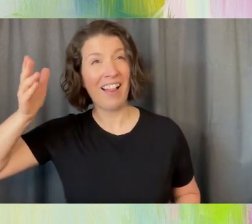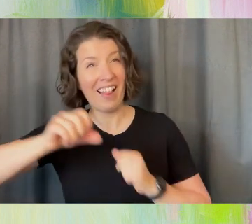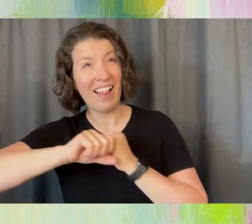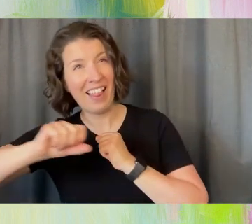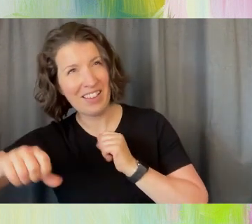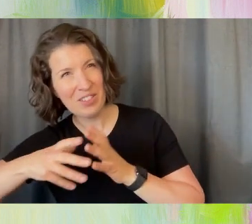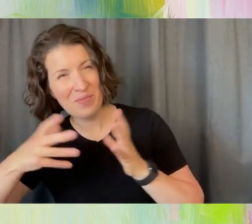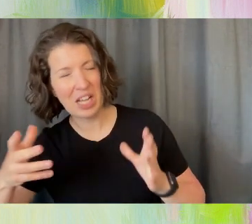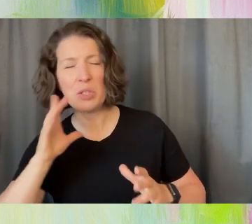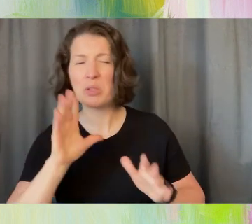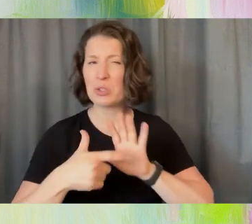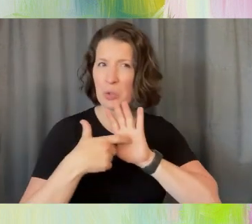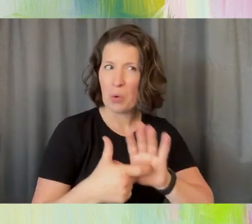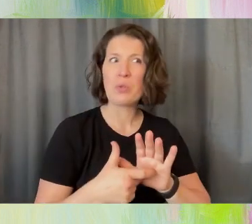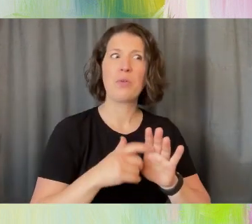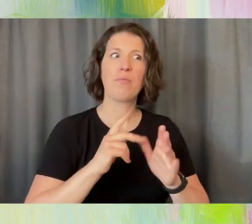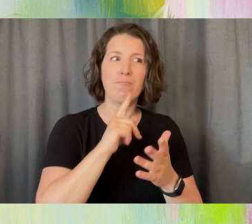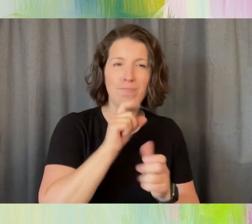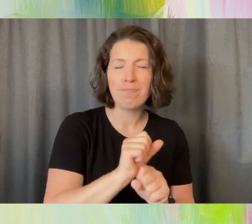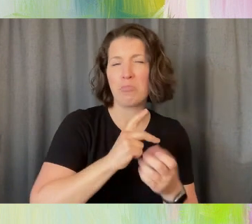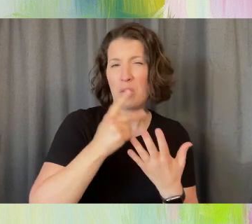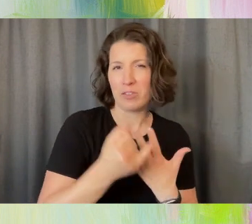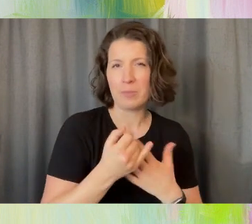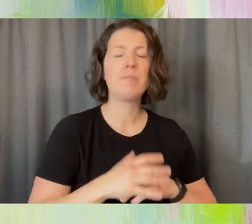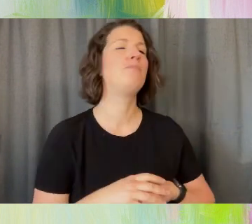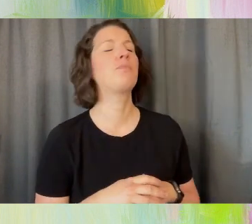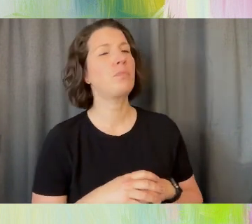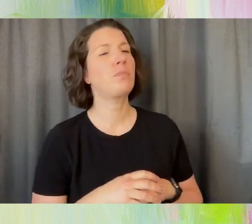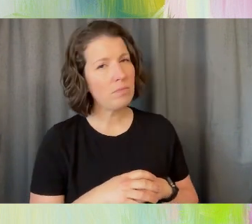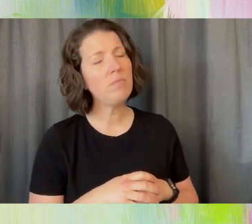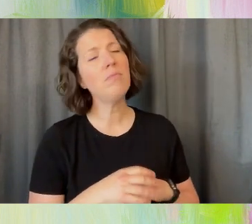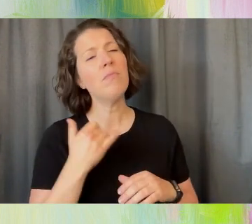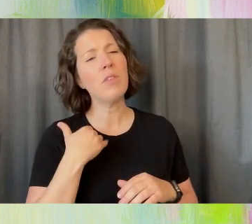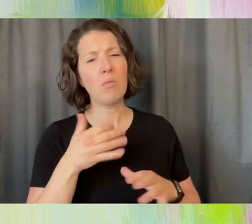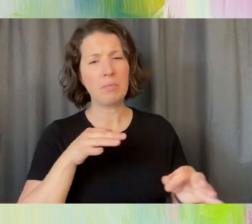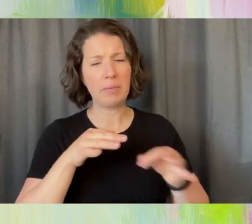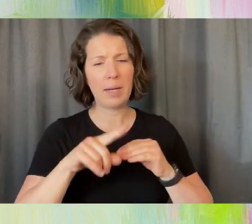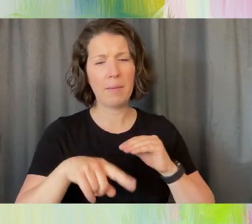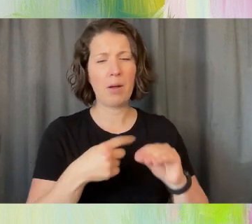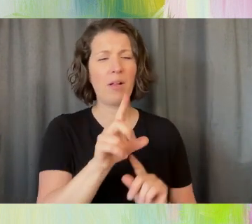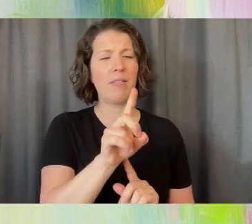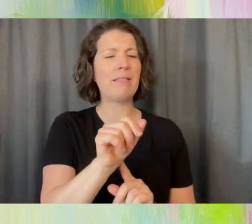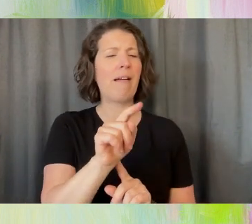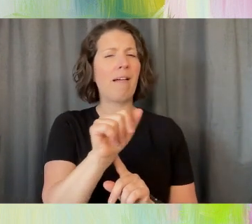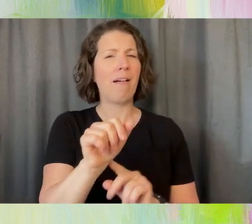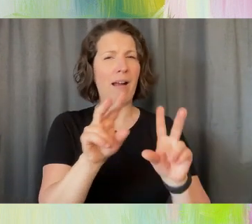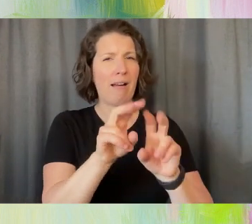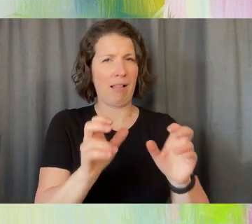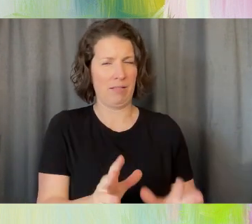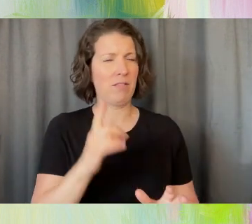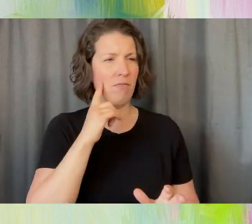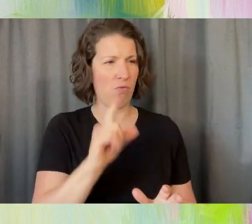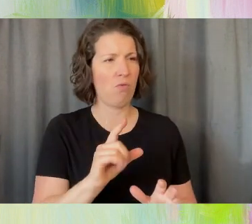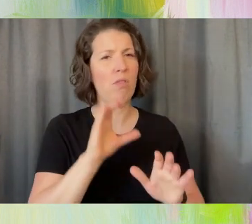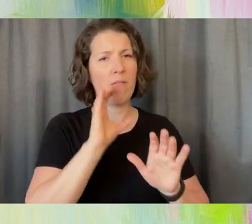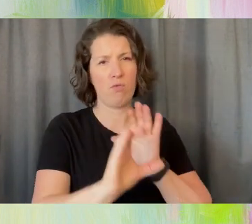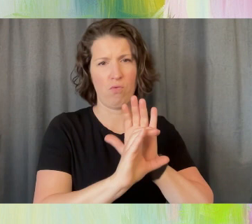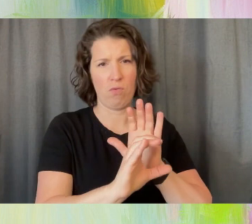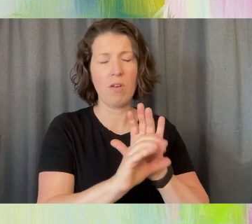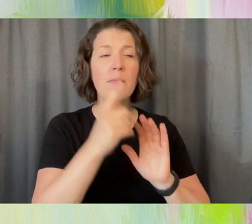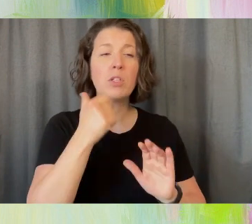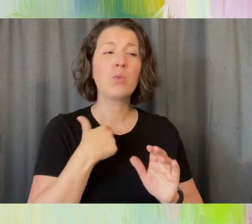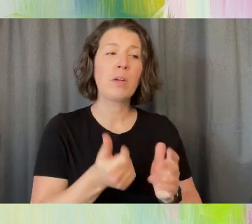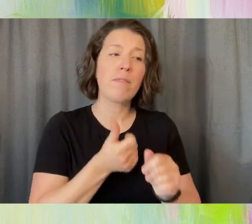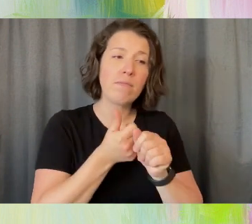So I will talk a little bit about the analysis of the photographs, because we follow a three stage